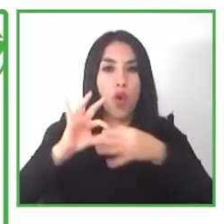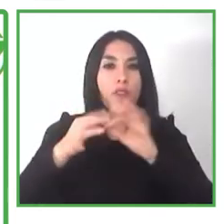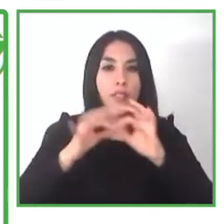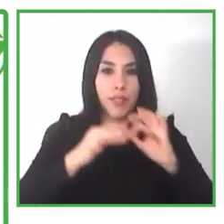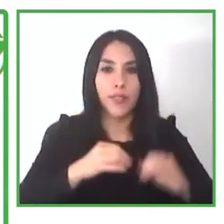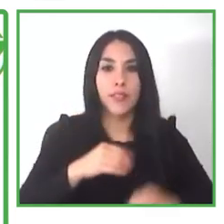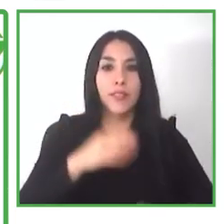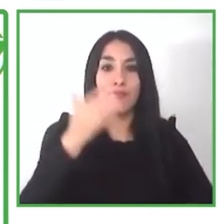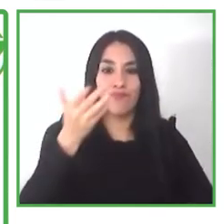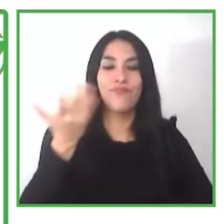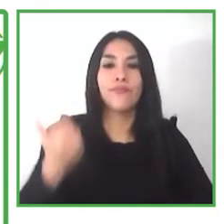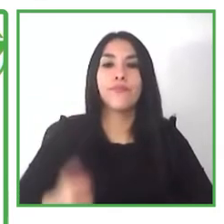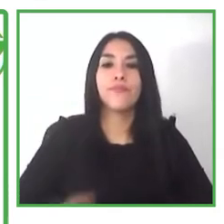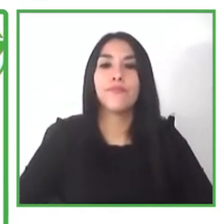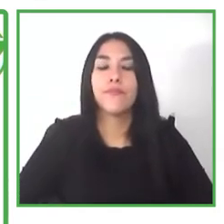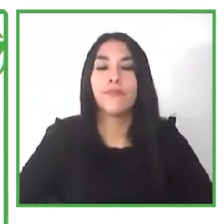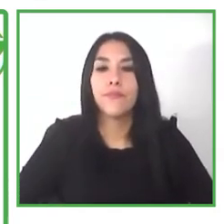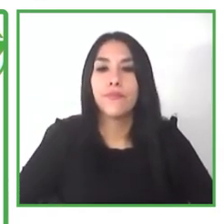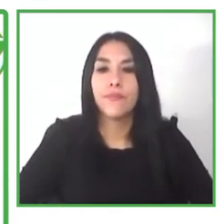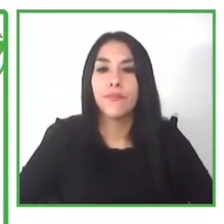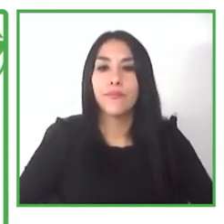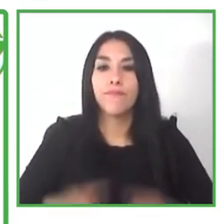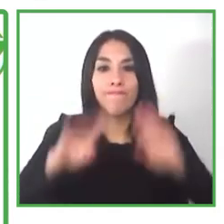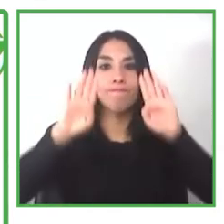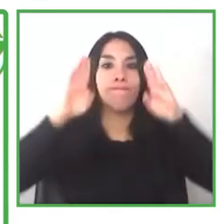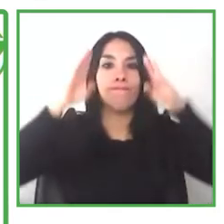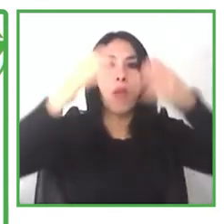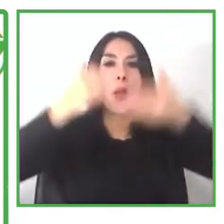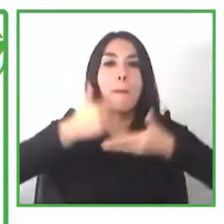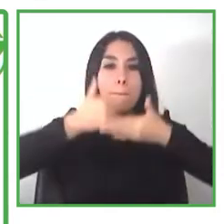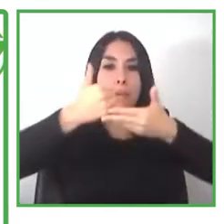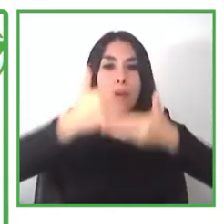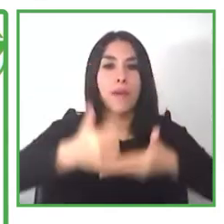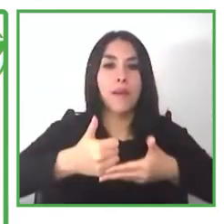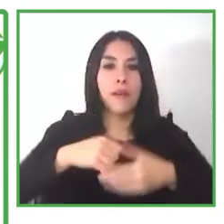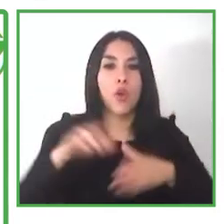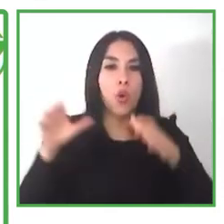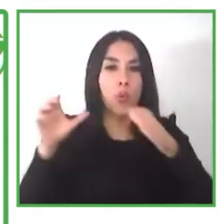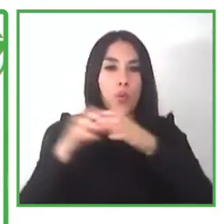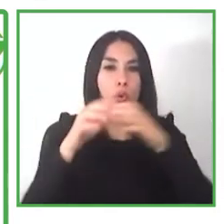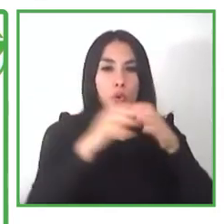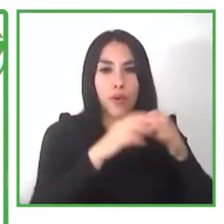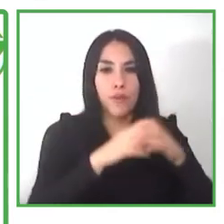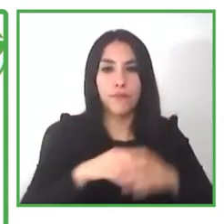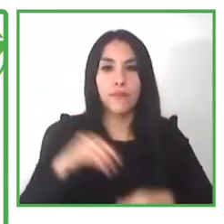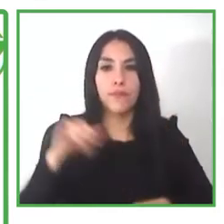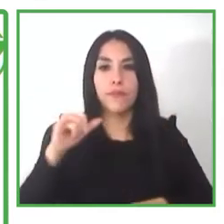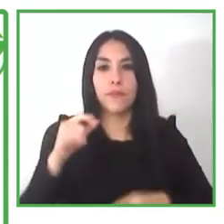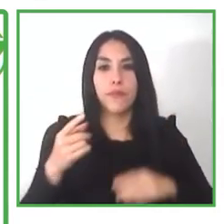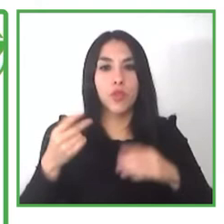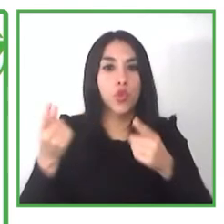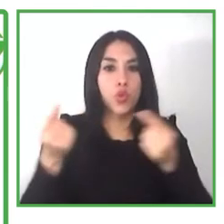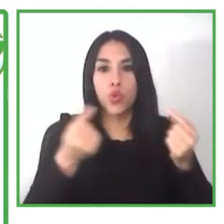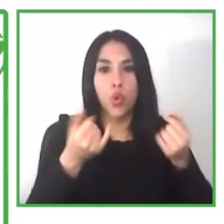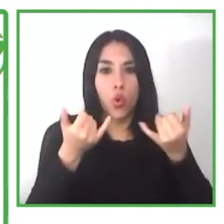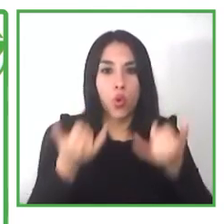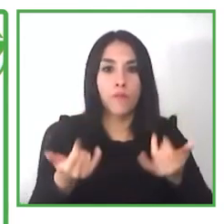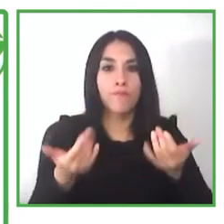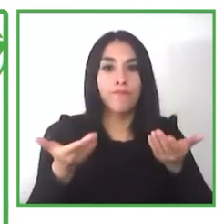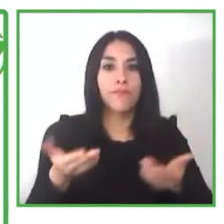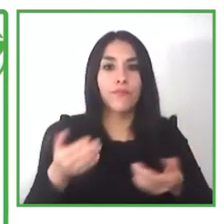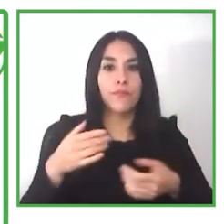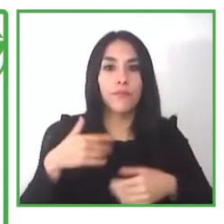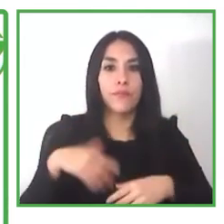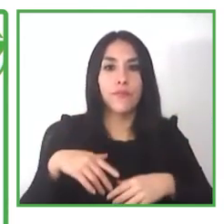but they also gave our users the chance to work to start putting to practice the things that they were